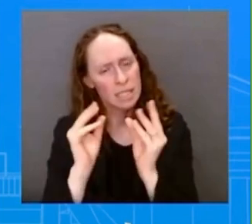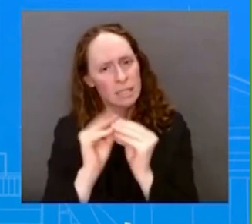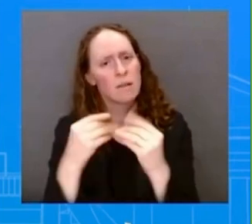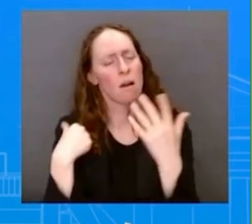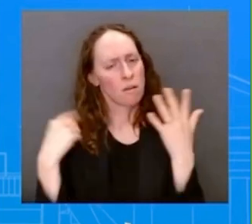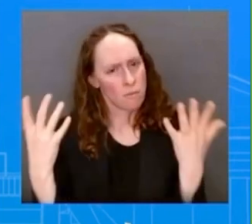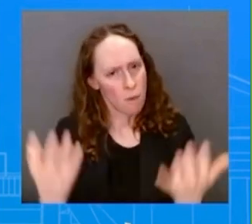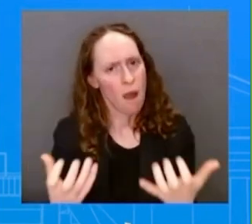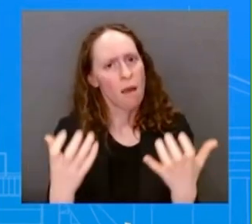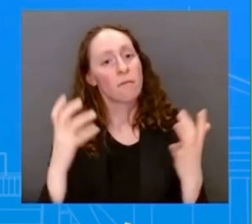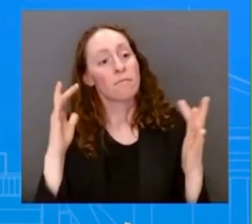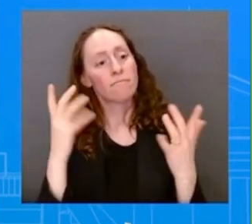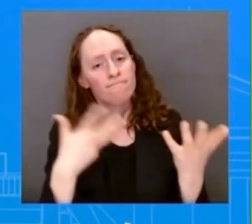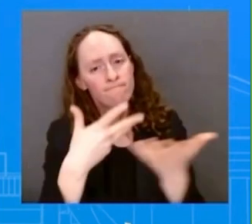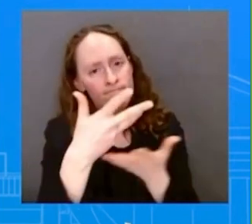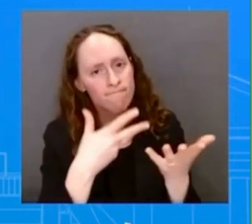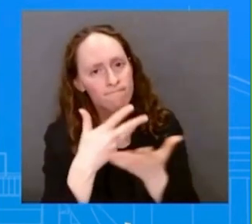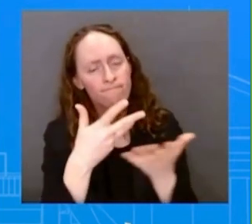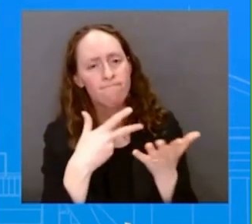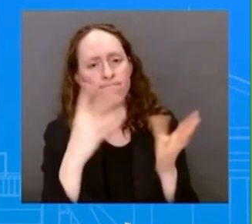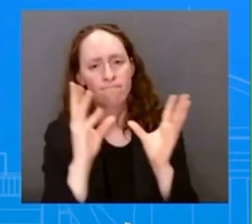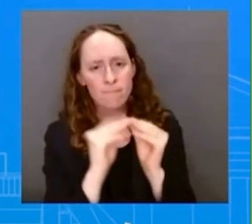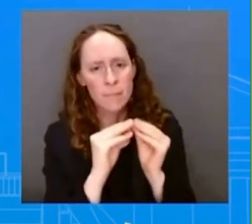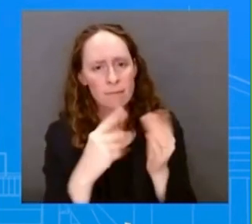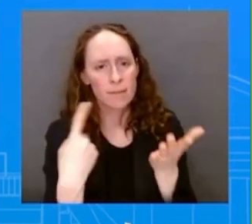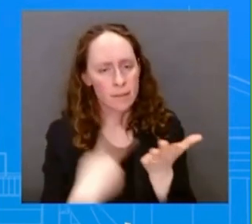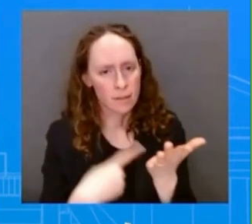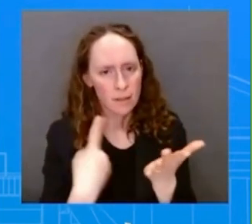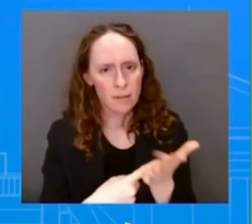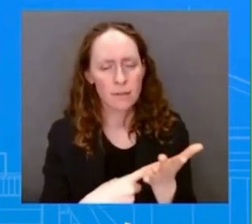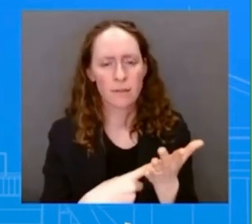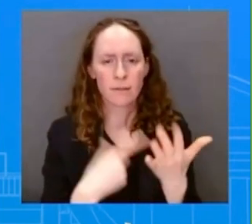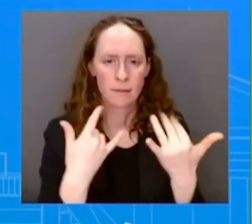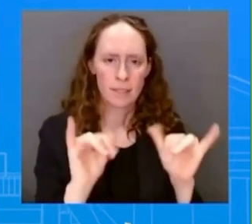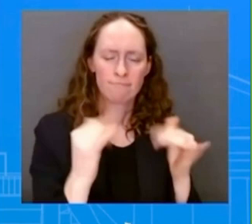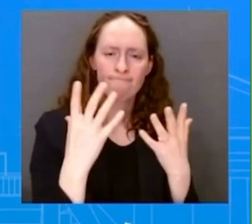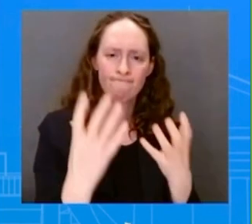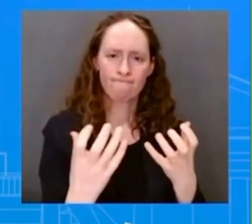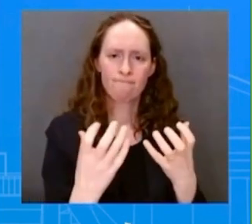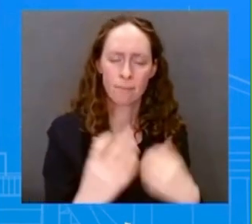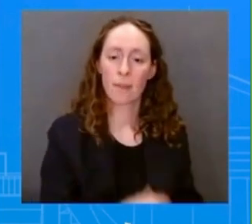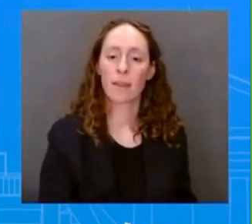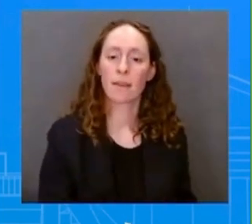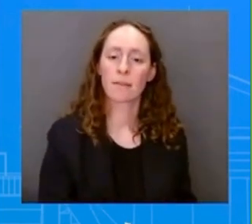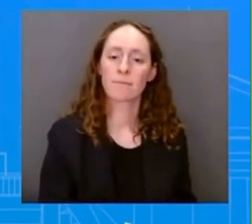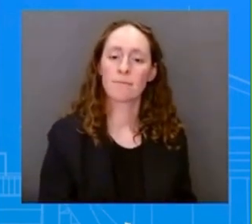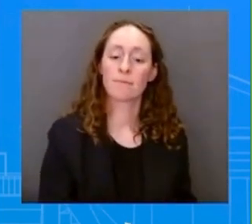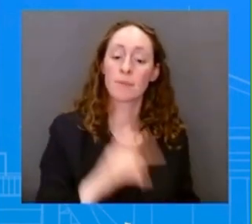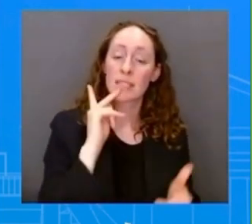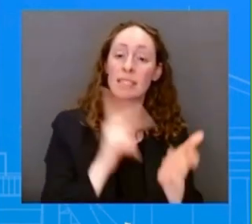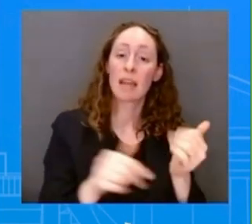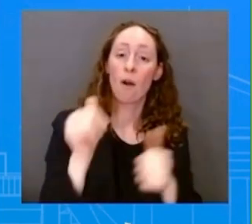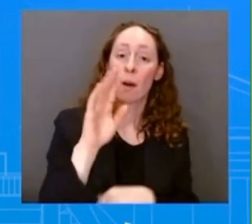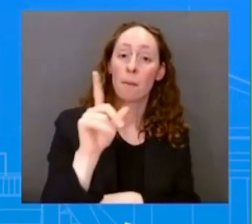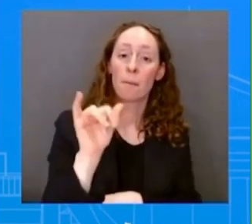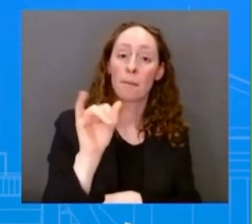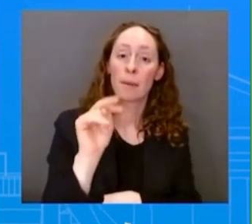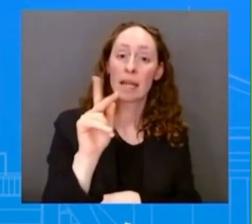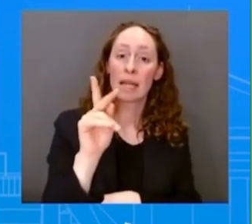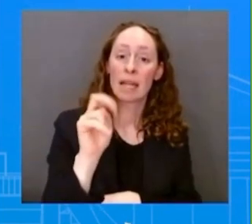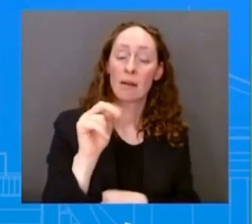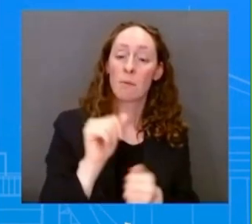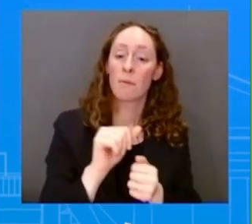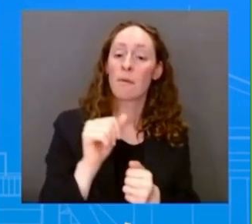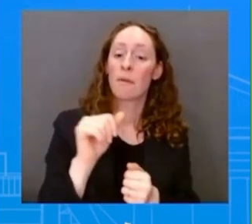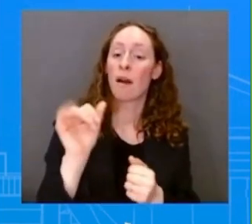Secretary Yellen and Secretary Raimondo to talk economic issues. So, I mean, there's a lot of work left to do. We're mindful that things are tense right now. Uh,